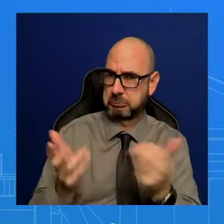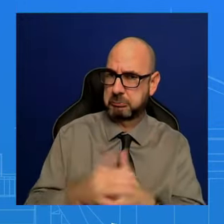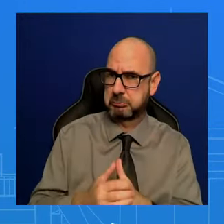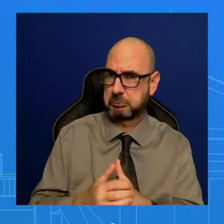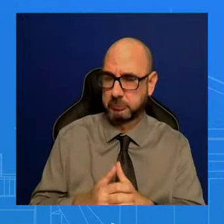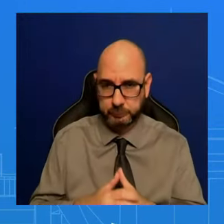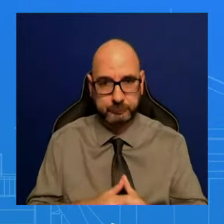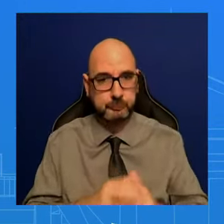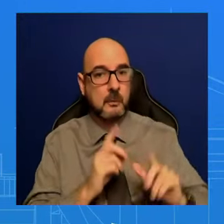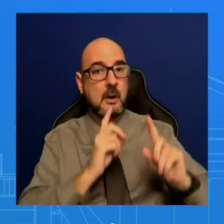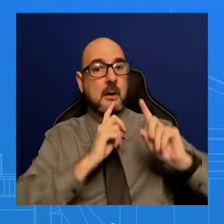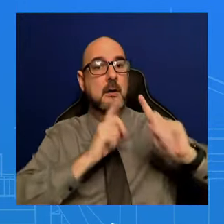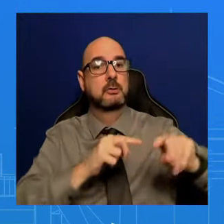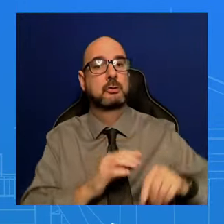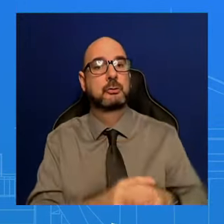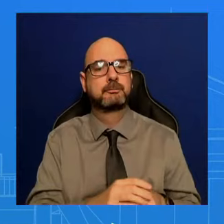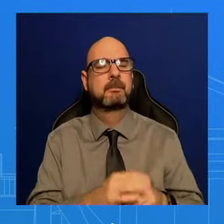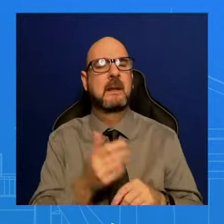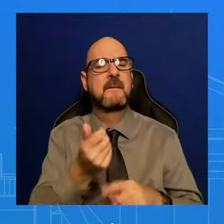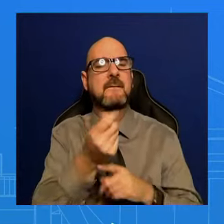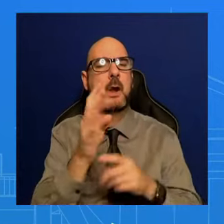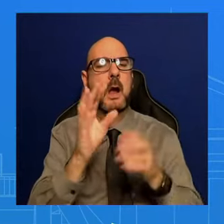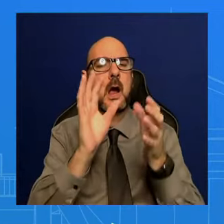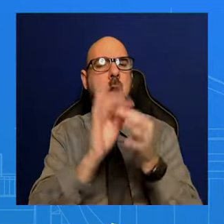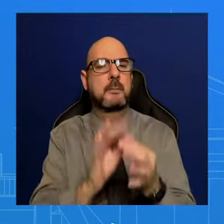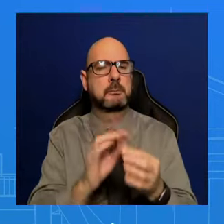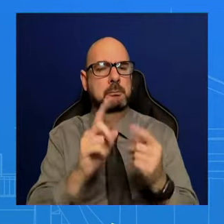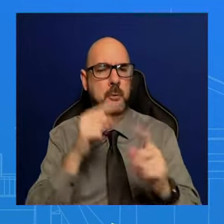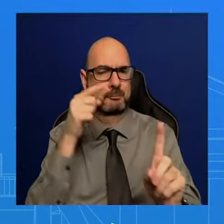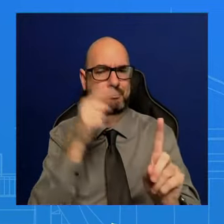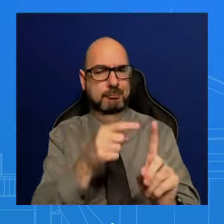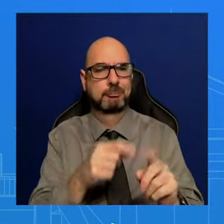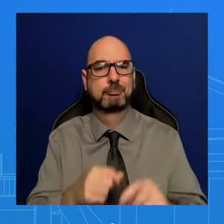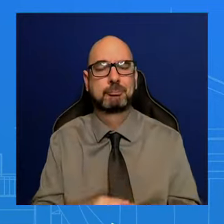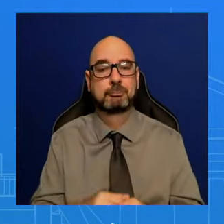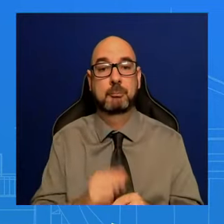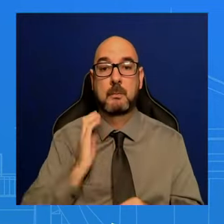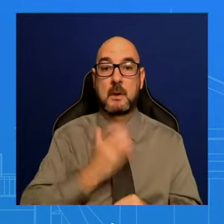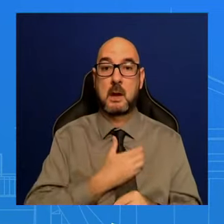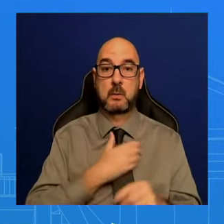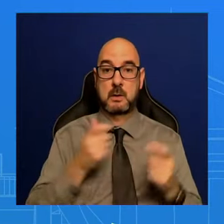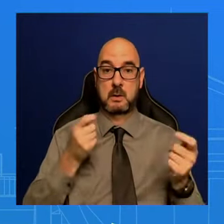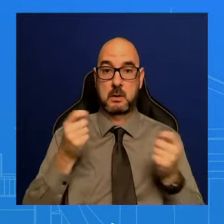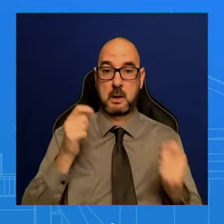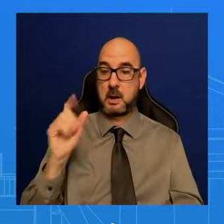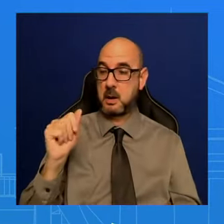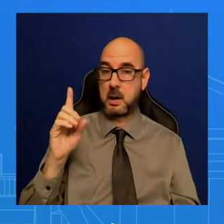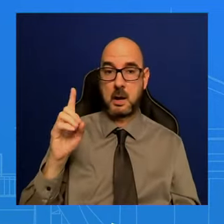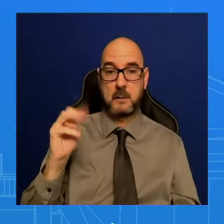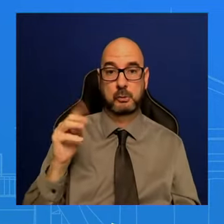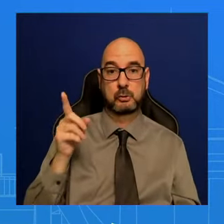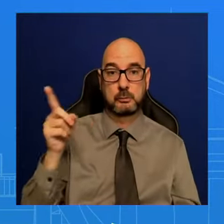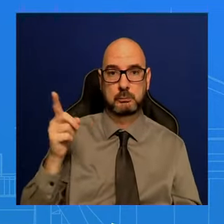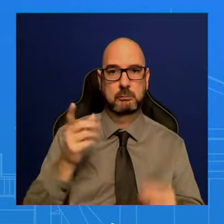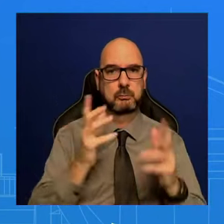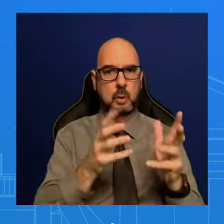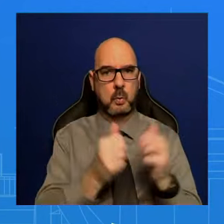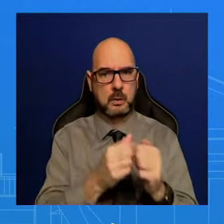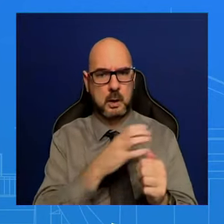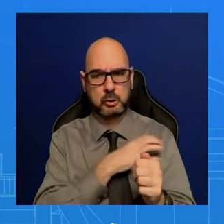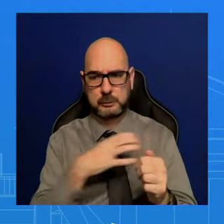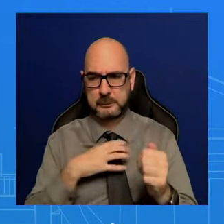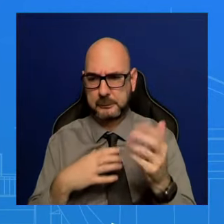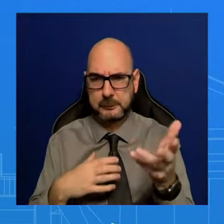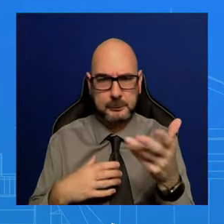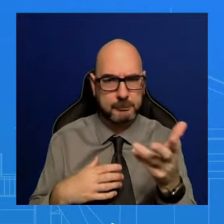want to say a couple of things at the top. The administration has worked with members of Congress from both parties to pursue a durable legislative solution that